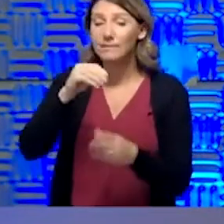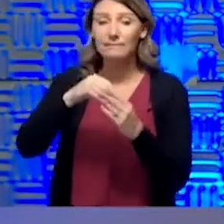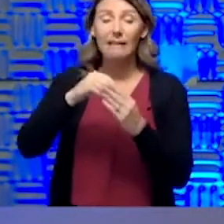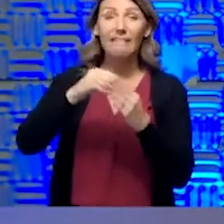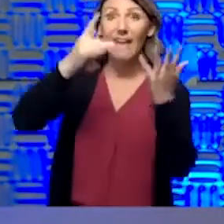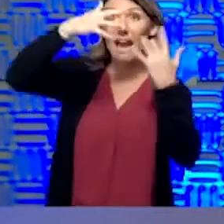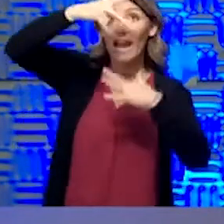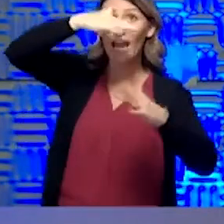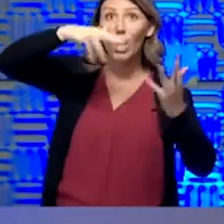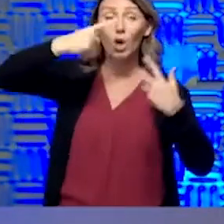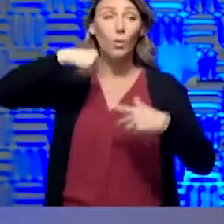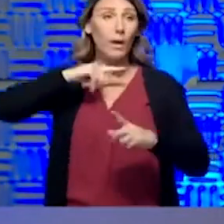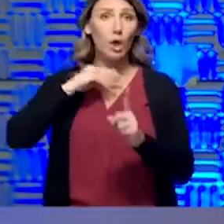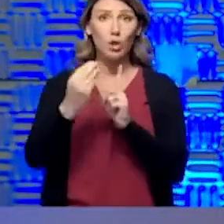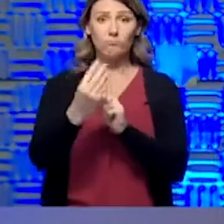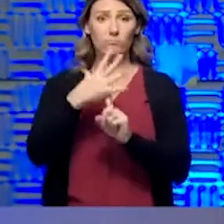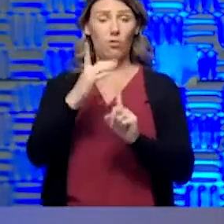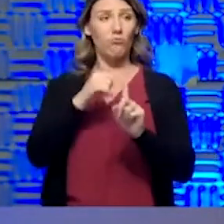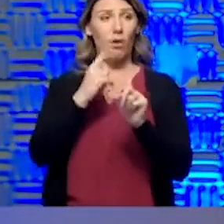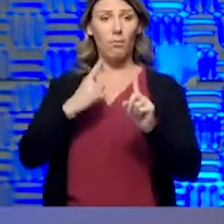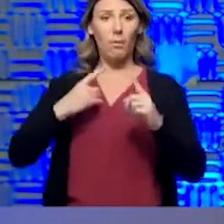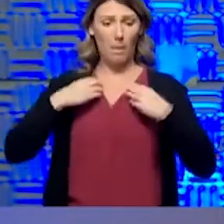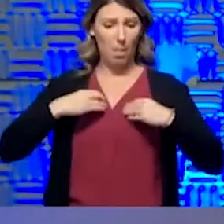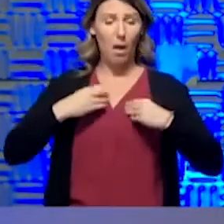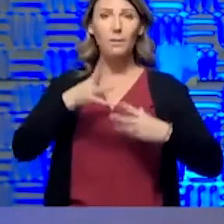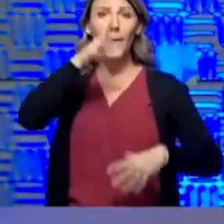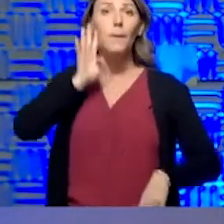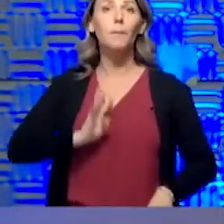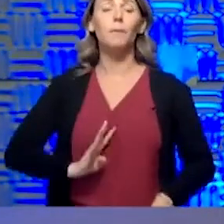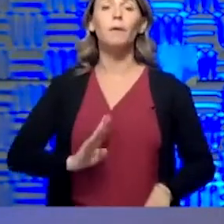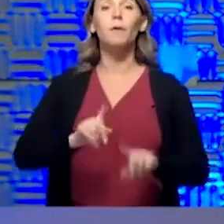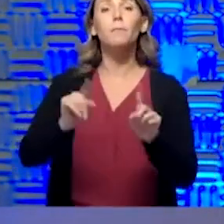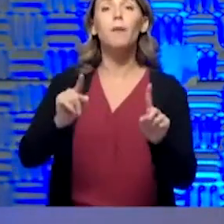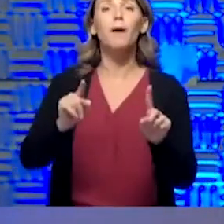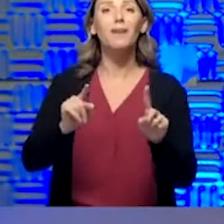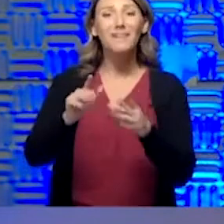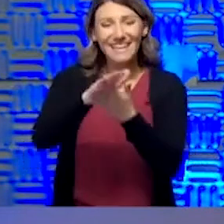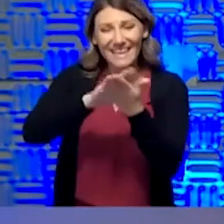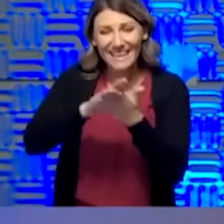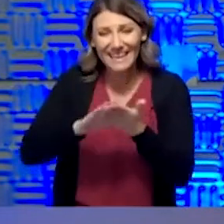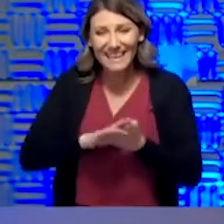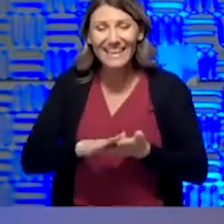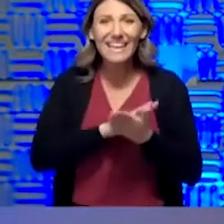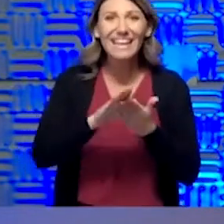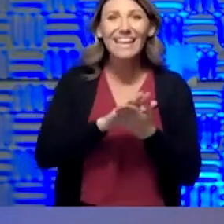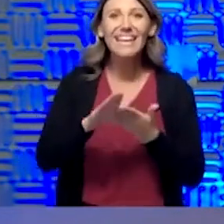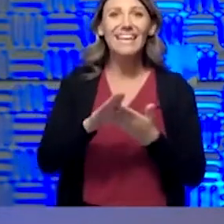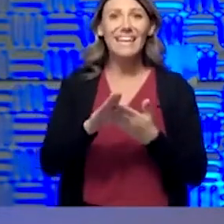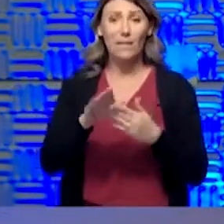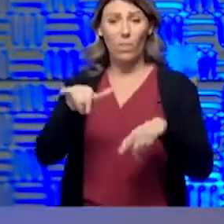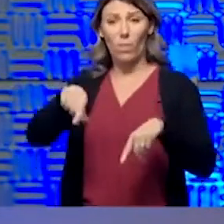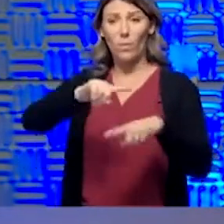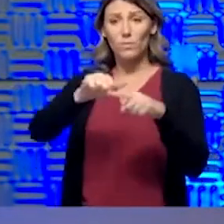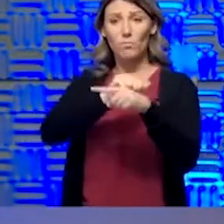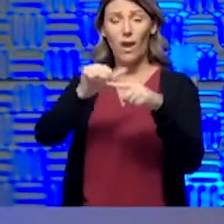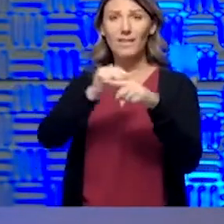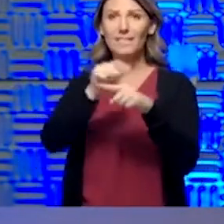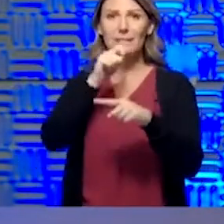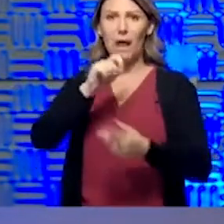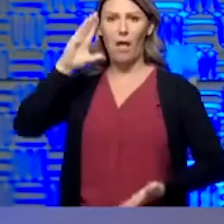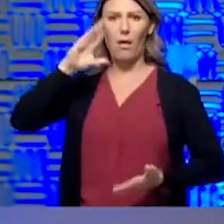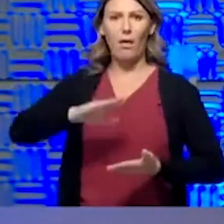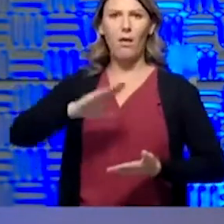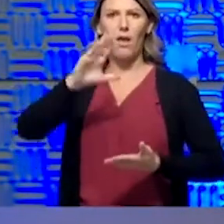environmentally in our lungs, and Dr. Steitz can speak to that. Being clean and doing these hygienic practices is not going to lower your immune system. Yeah,